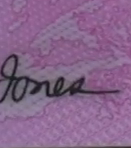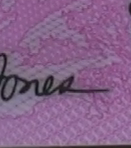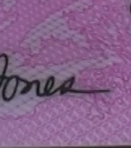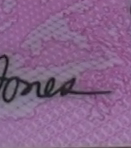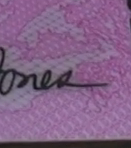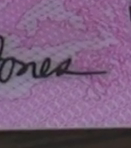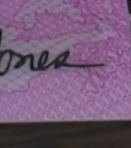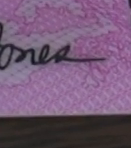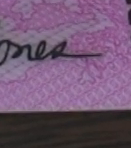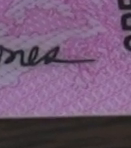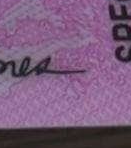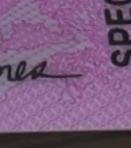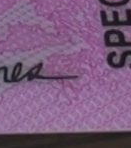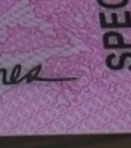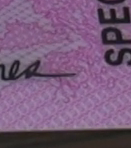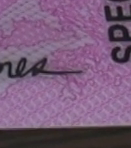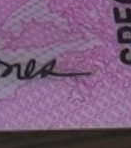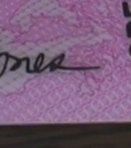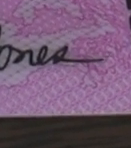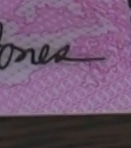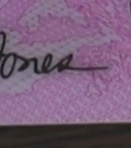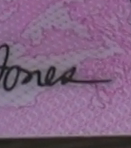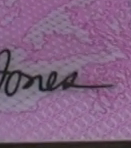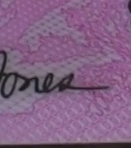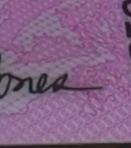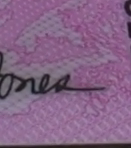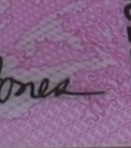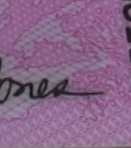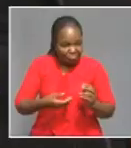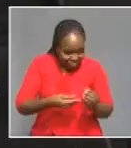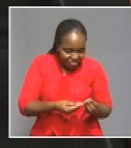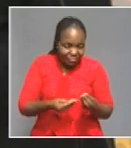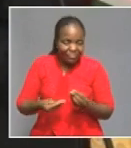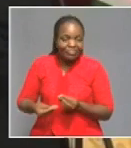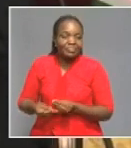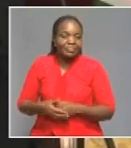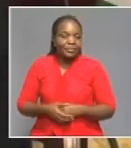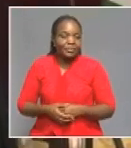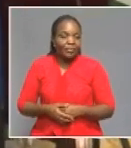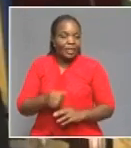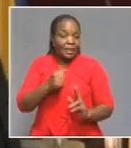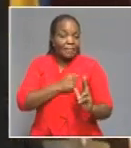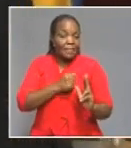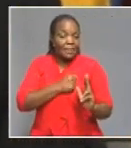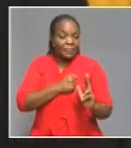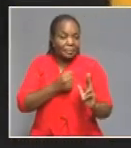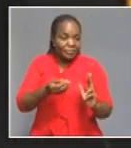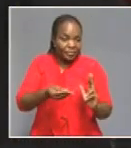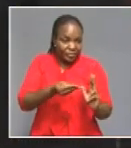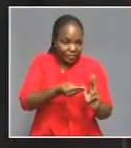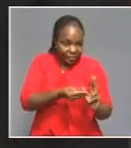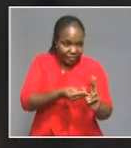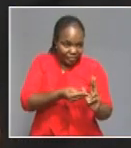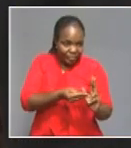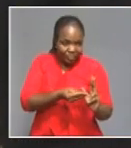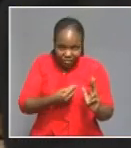and will be phased out gradually. People applying for duplicates of the current ID cards will